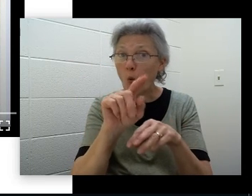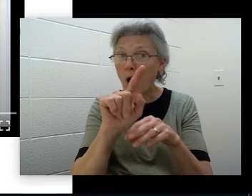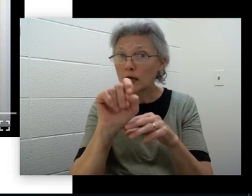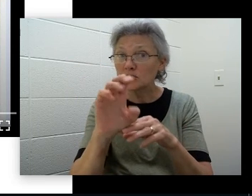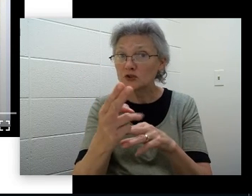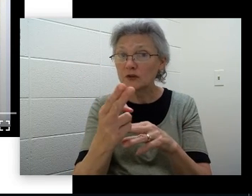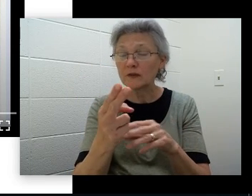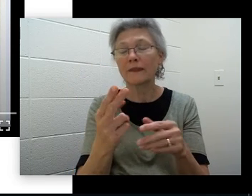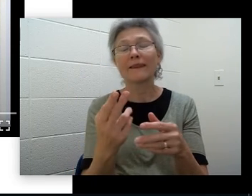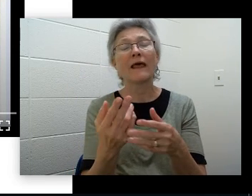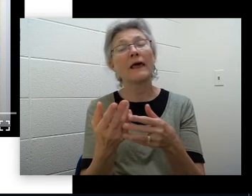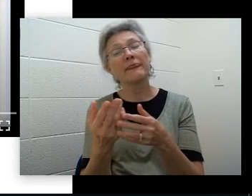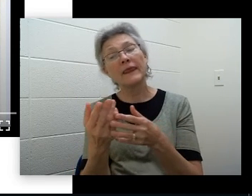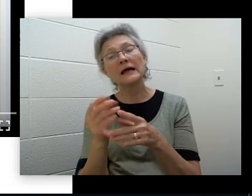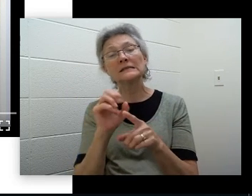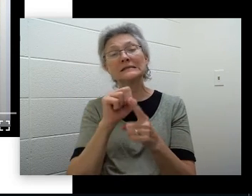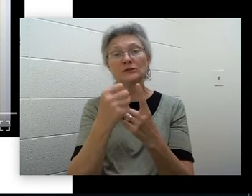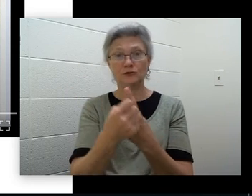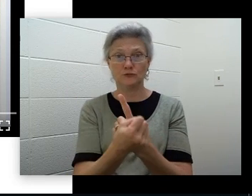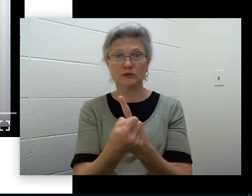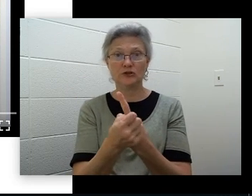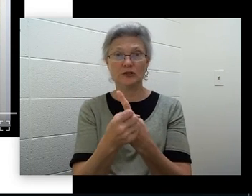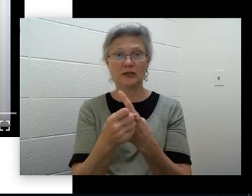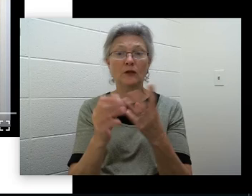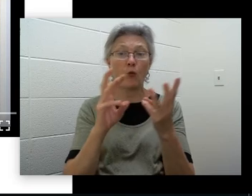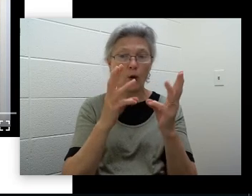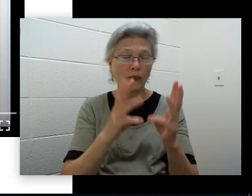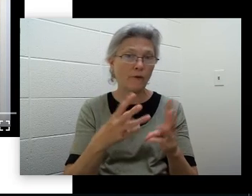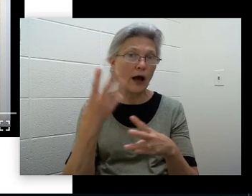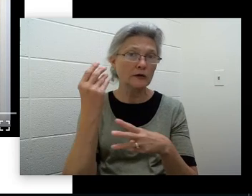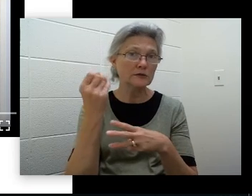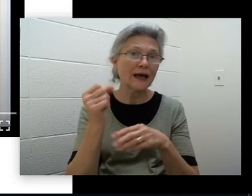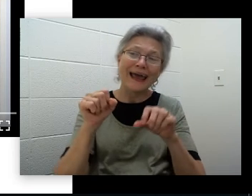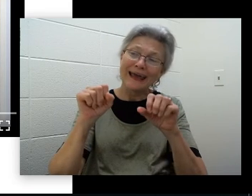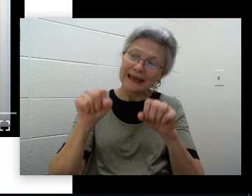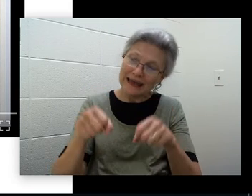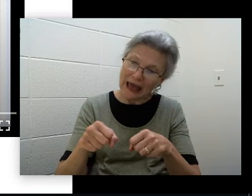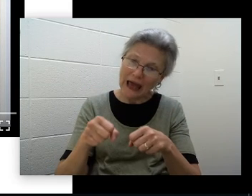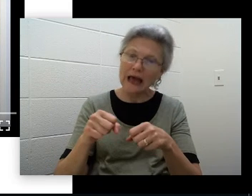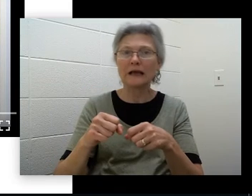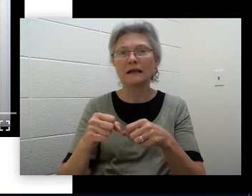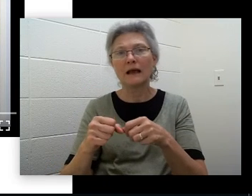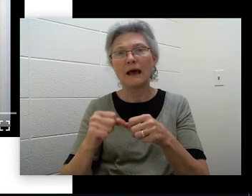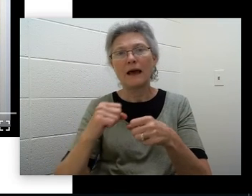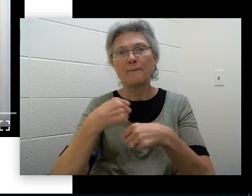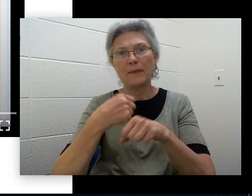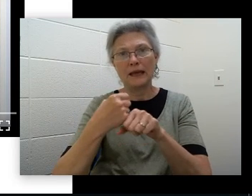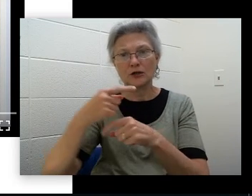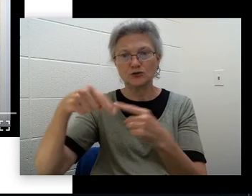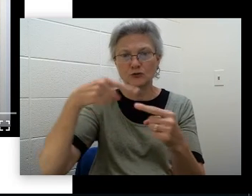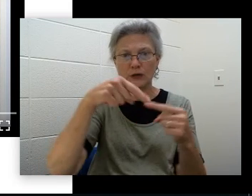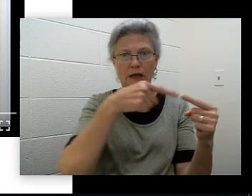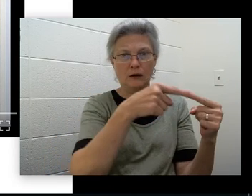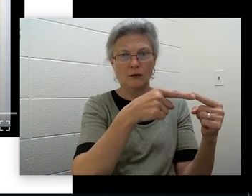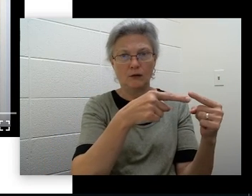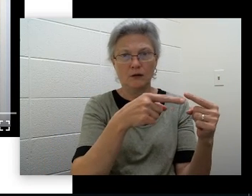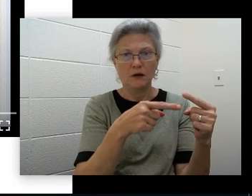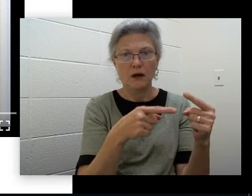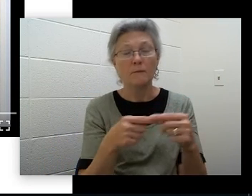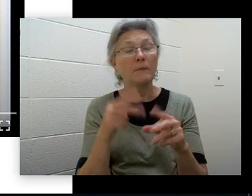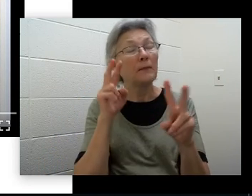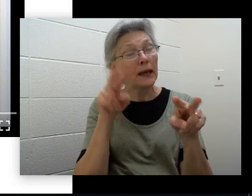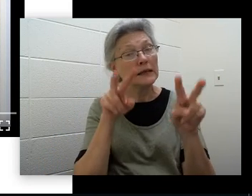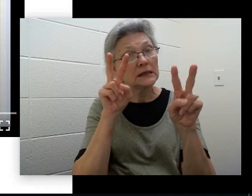develop. But it's not guaranteed. A watch tells us that we should be alert and pay attention to the weather on a cell phone